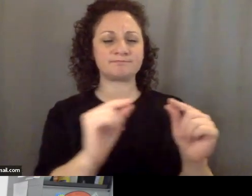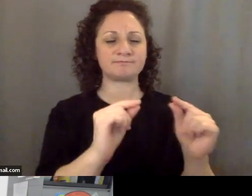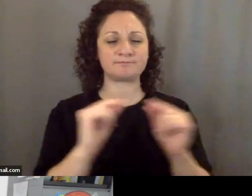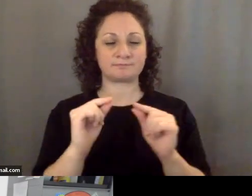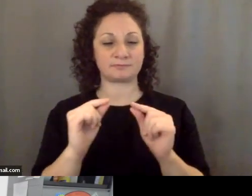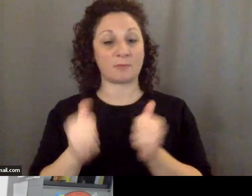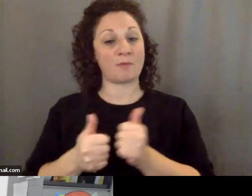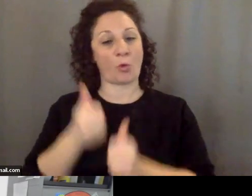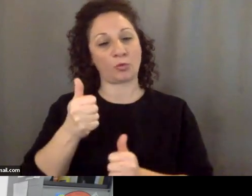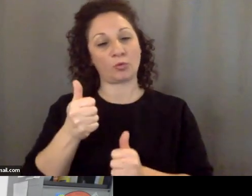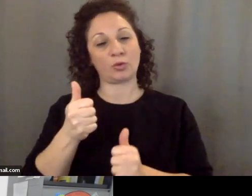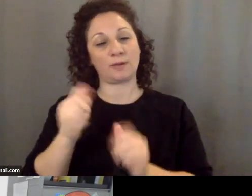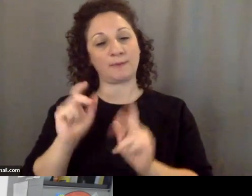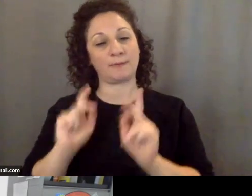talking.